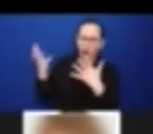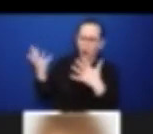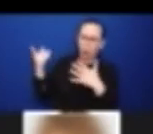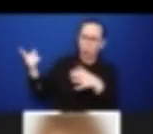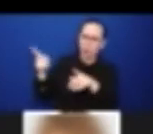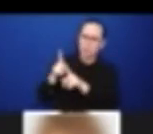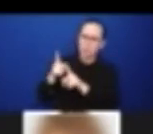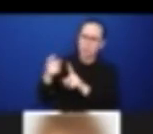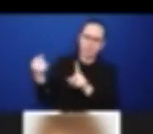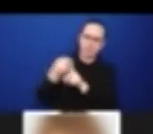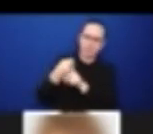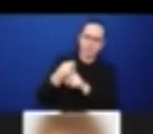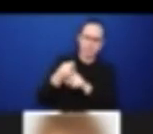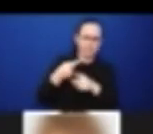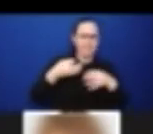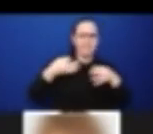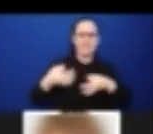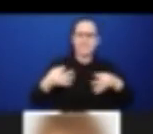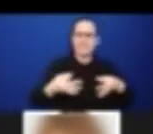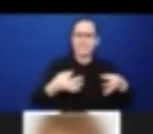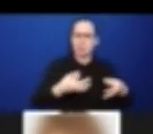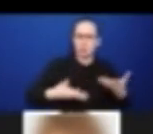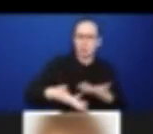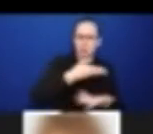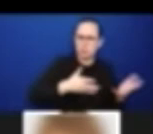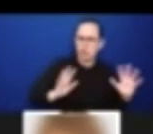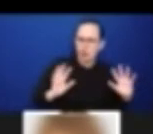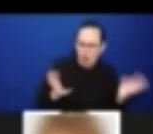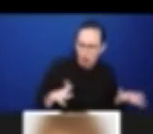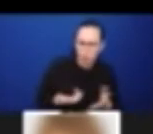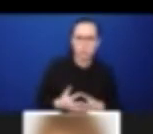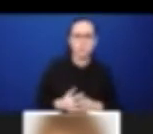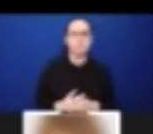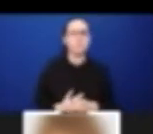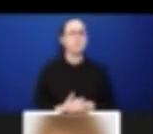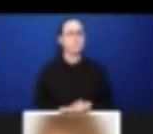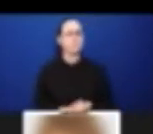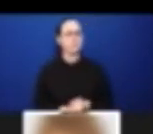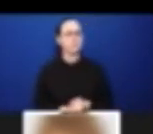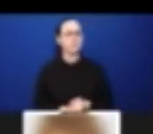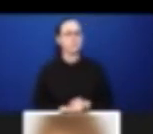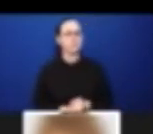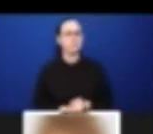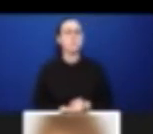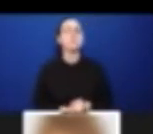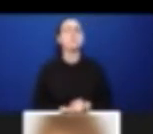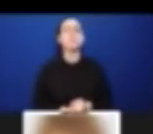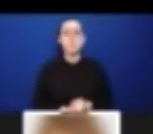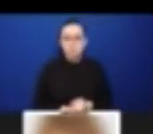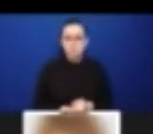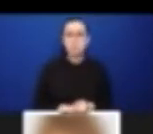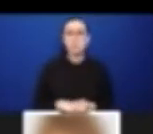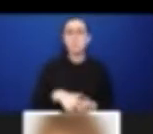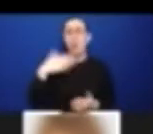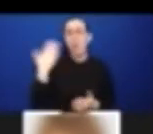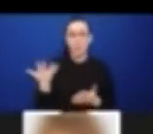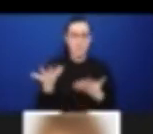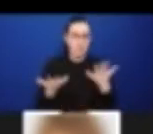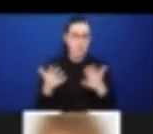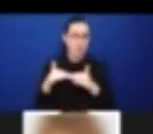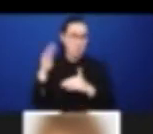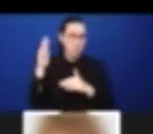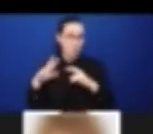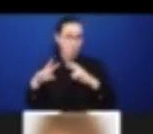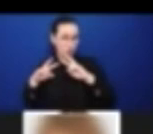And one thing that we did notice and, and requires a bit further analysis, is to look at, to what